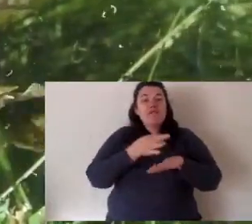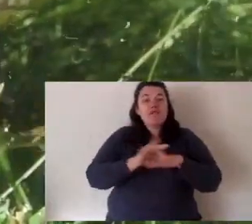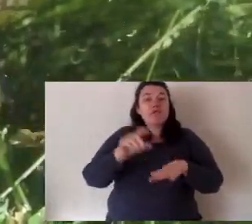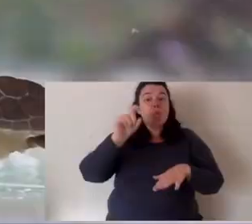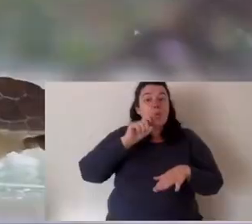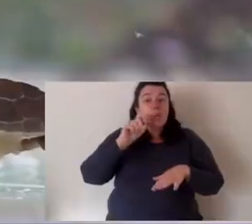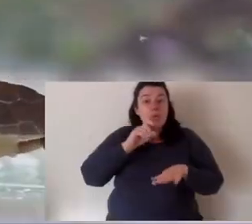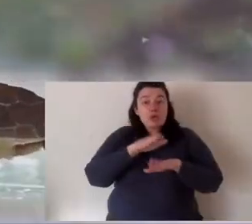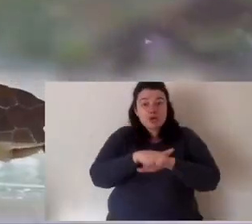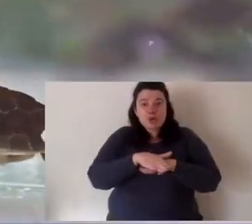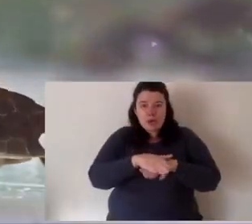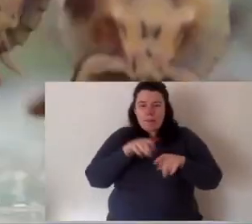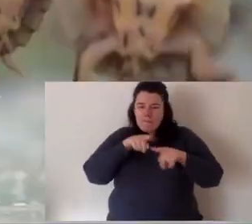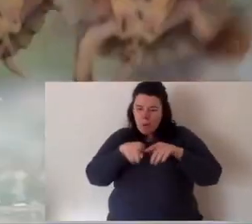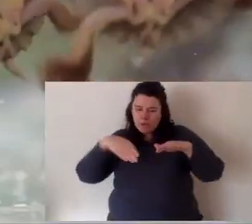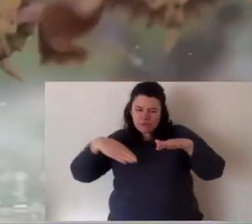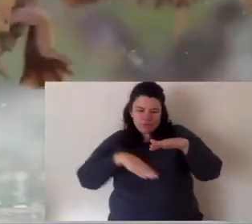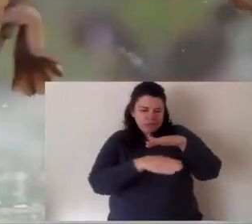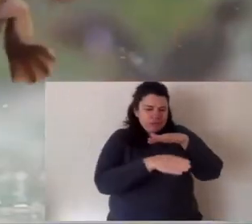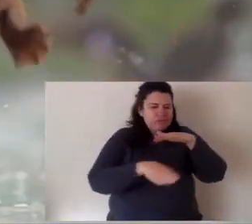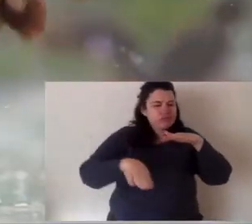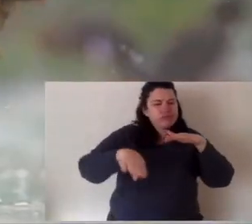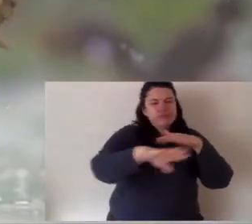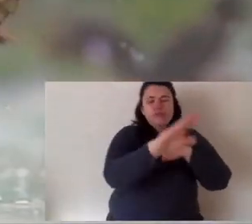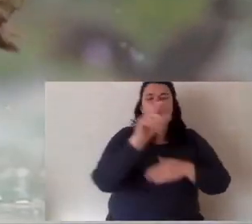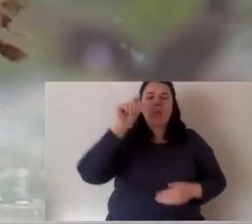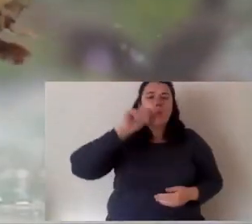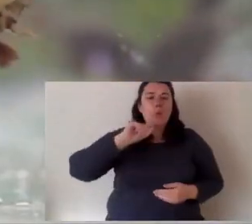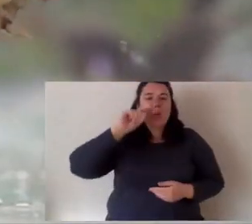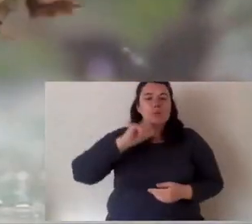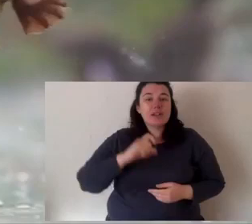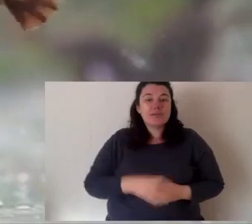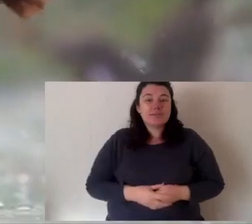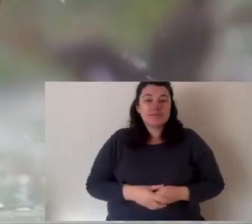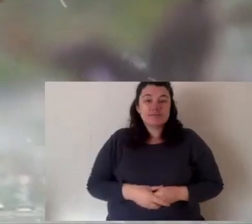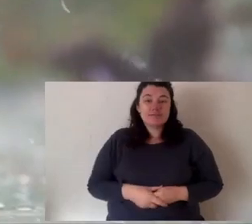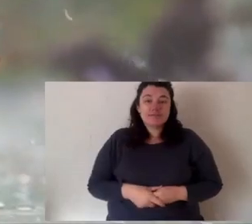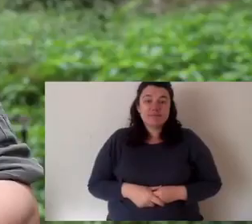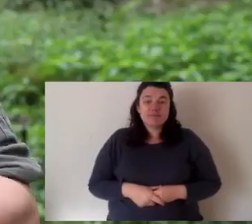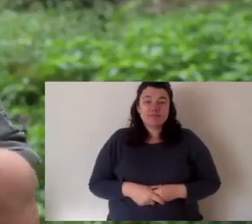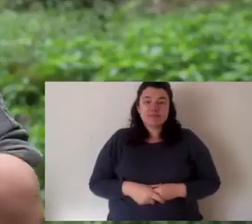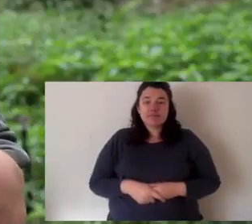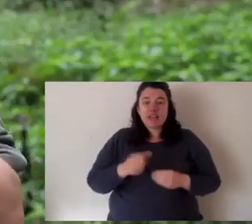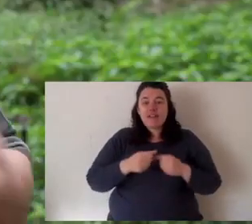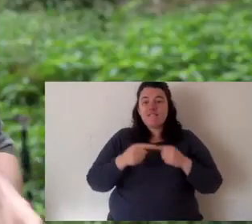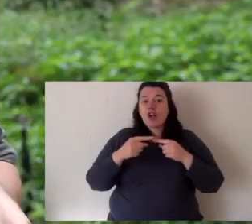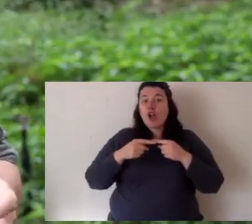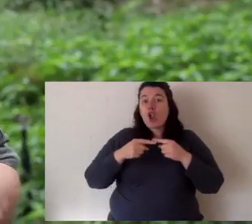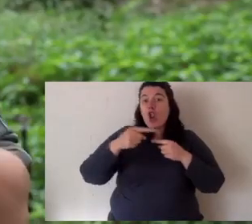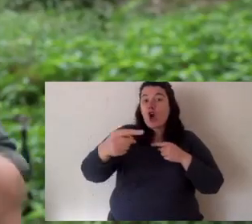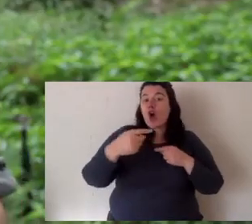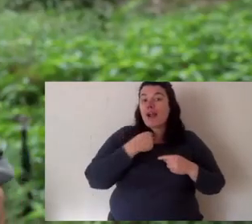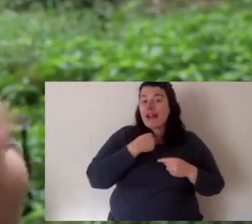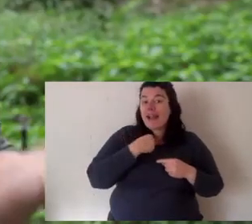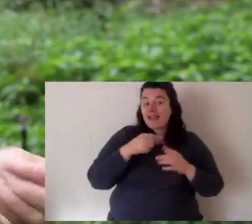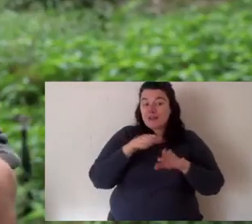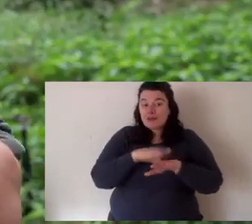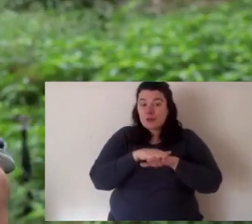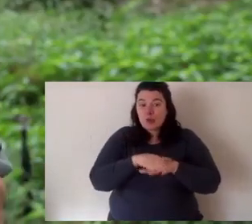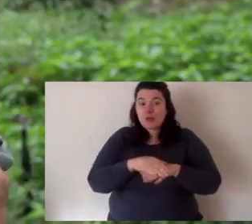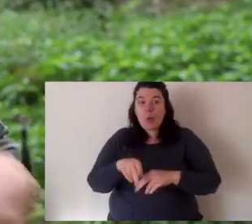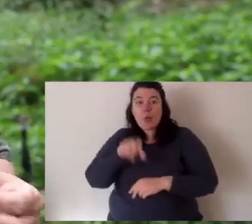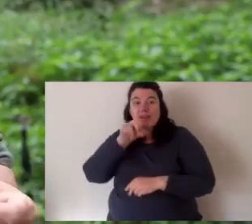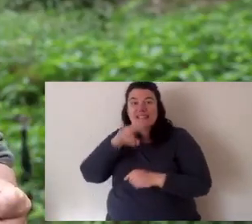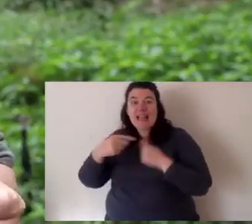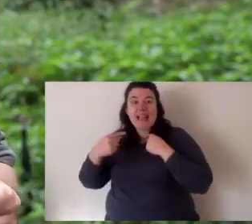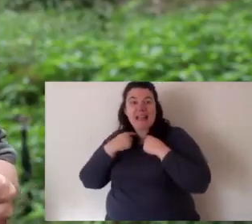turtles are mostly aquatic. They spend their entire lives in water. Now, there are some exceptions, like the long-necked turtle or